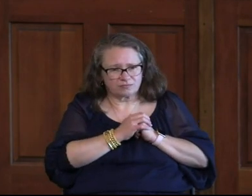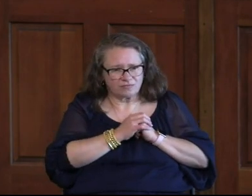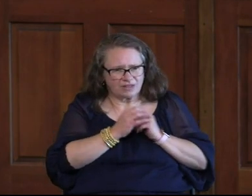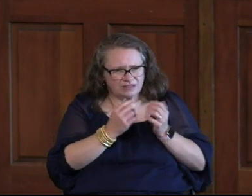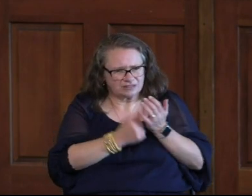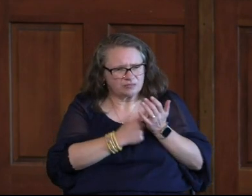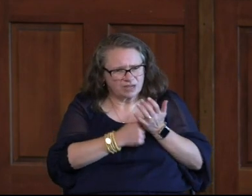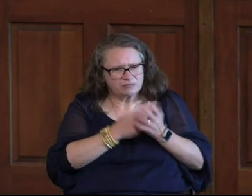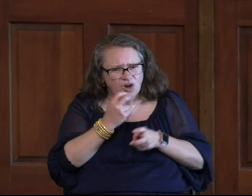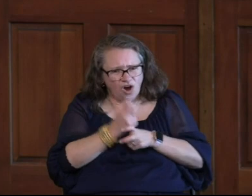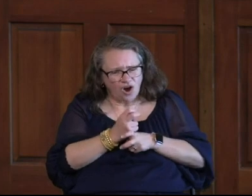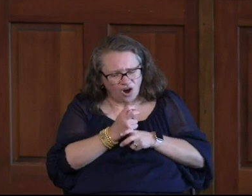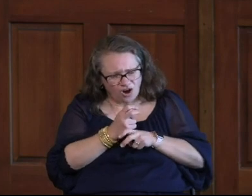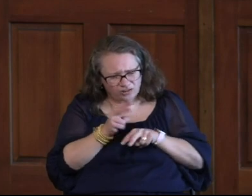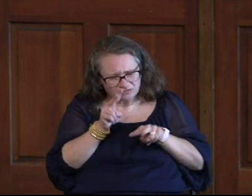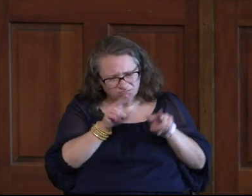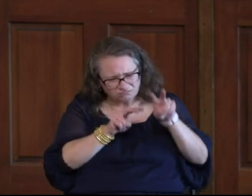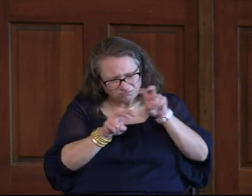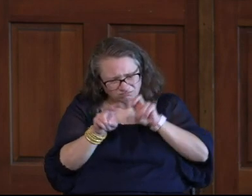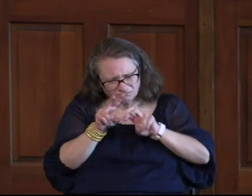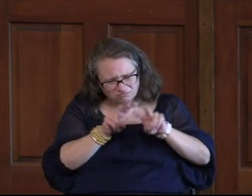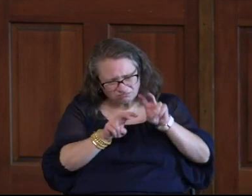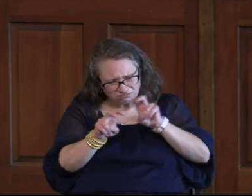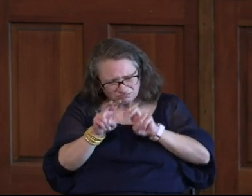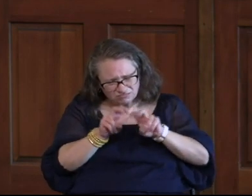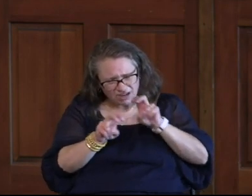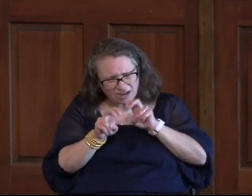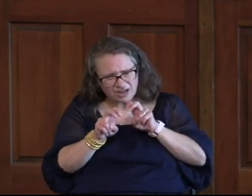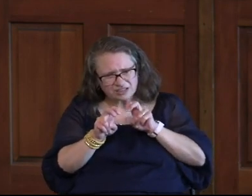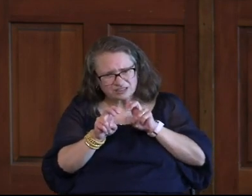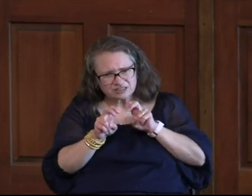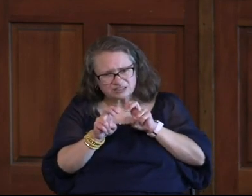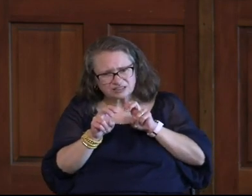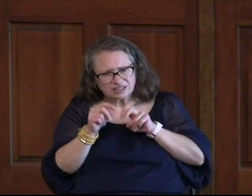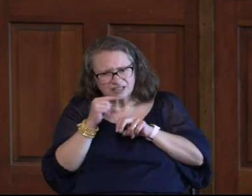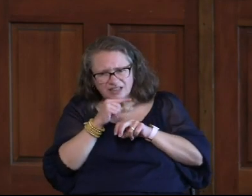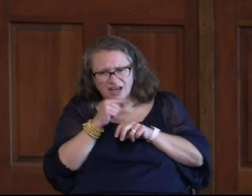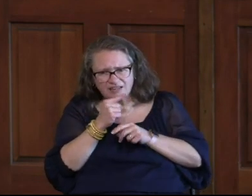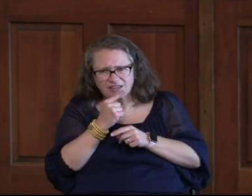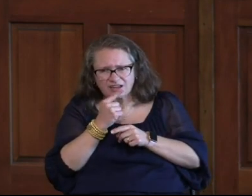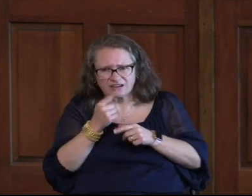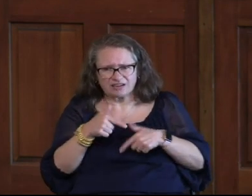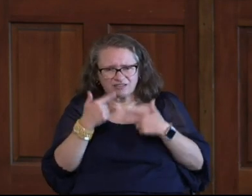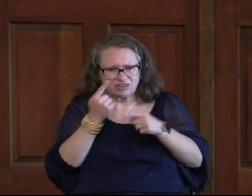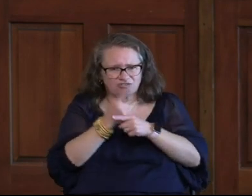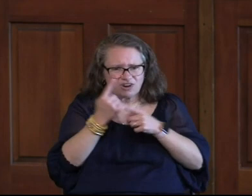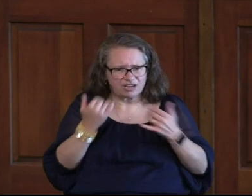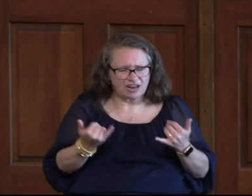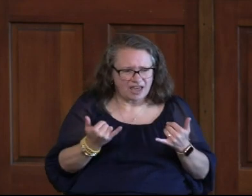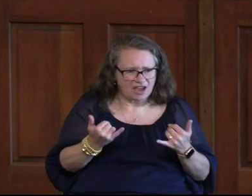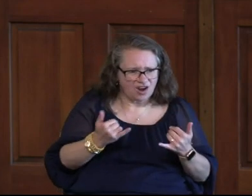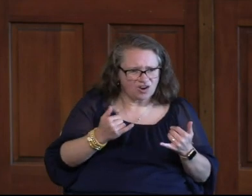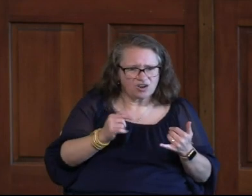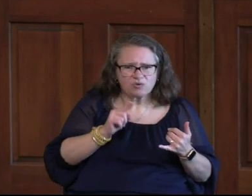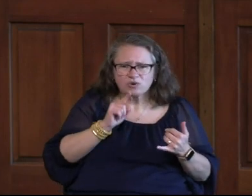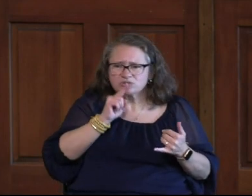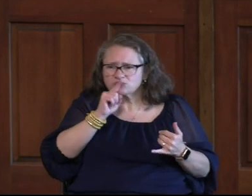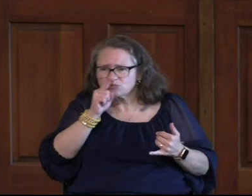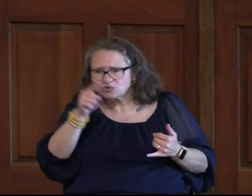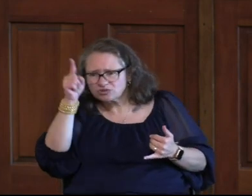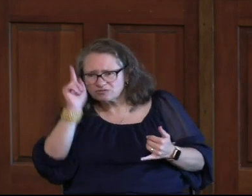Sometimes it's Hard for us To analyze What is the lie That I'm believing That I'm living Out of currently And what is The truth Of God